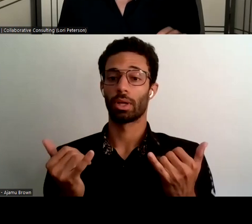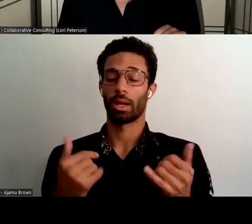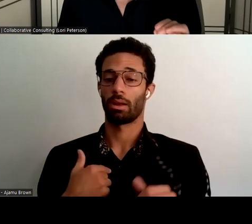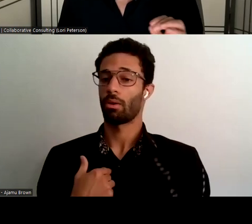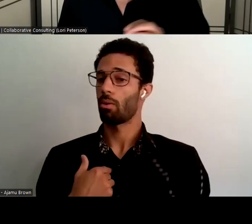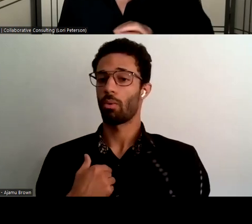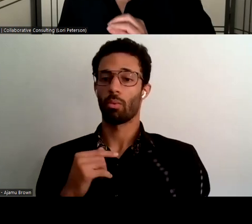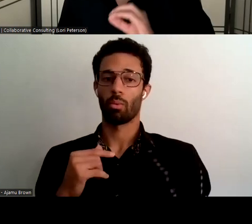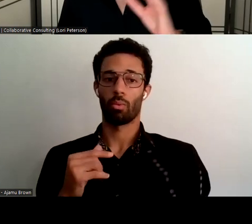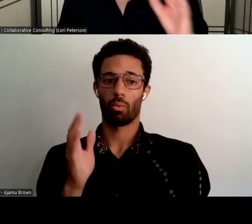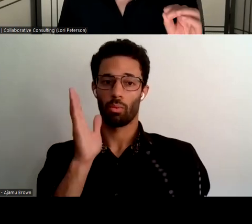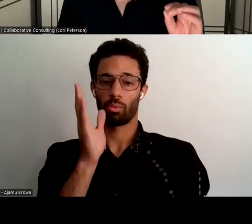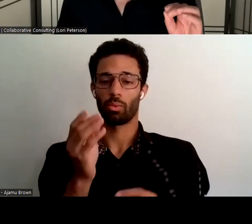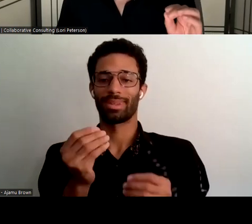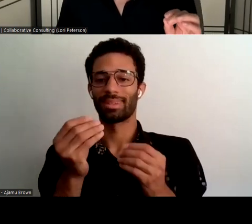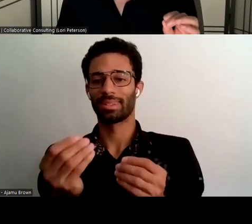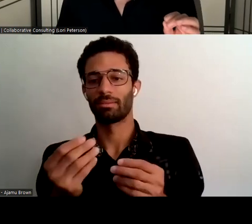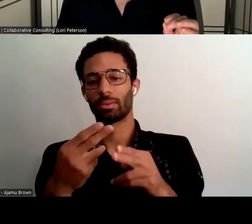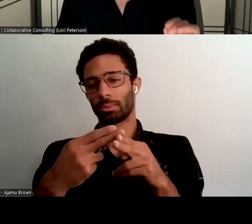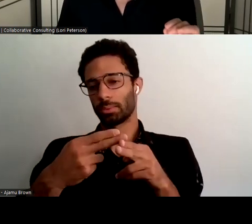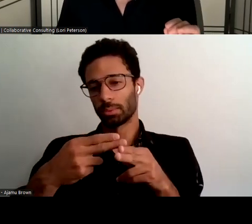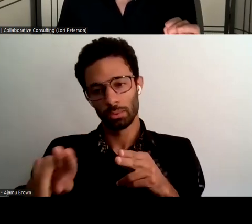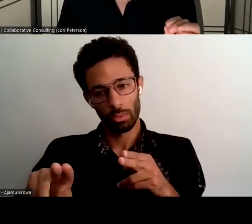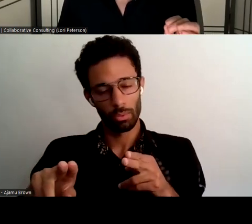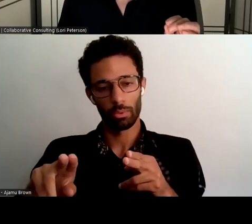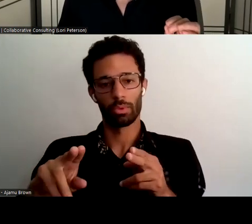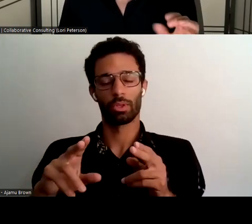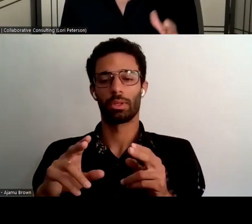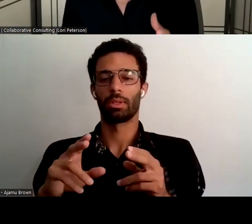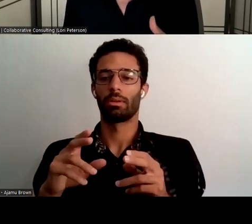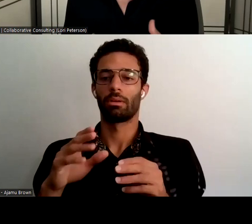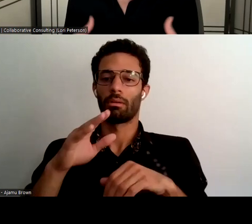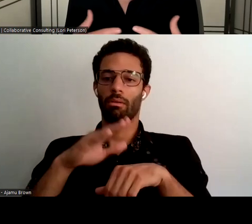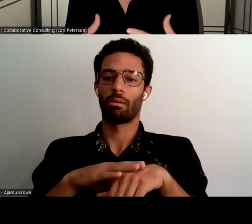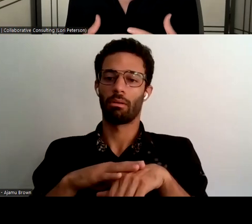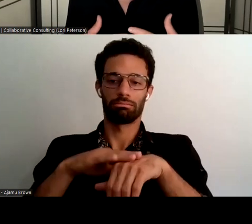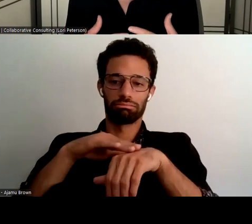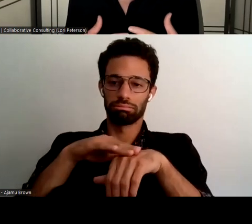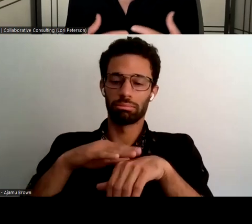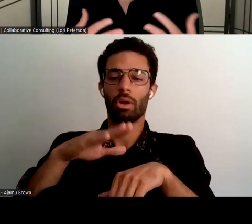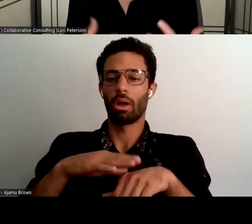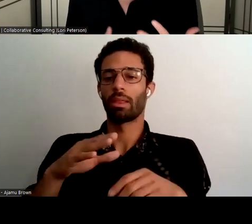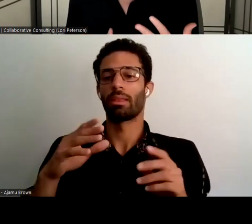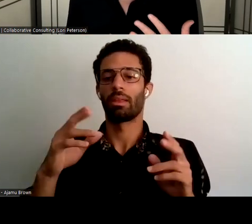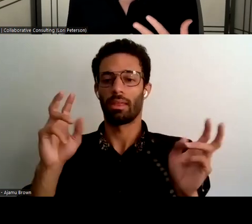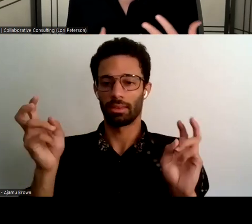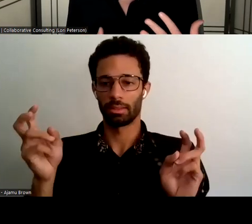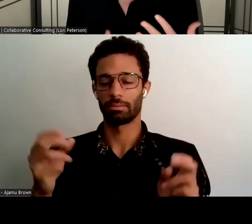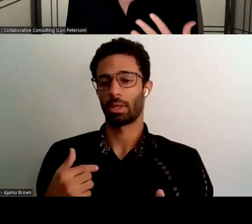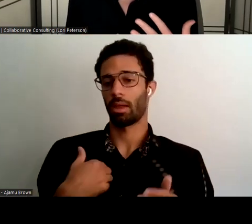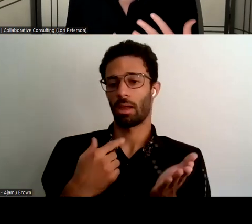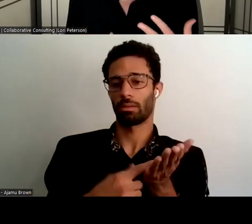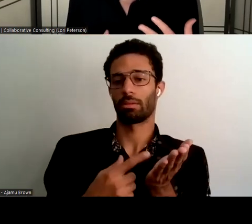going to be able to give you a glimpse of the interview themes um i'm going to talk a little bit about the trends